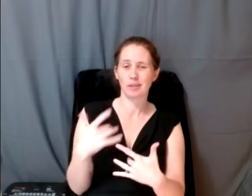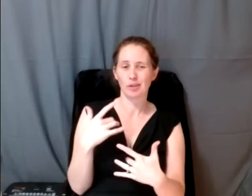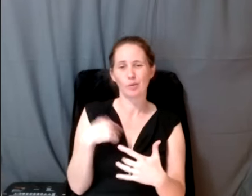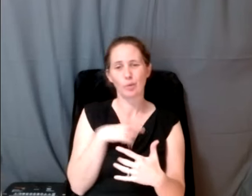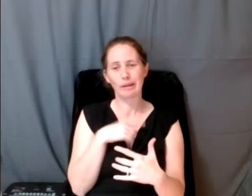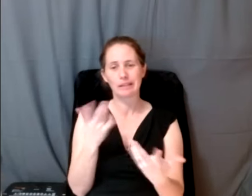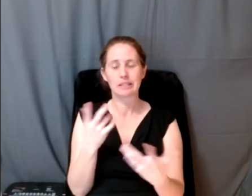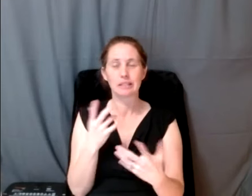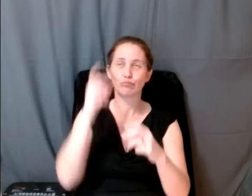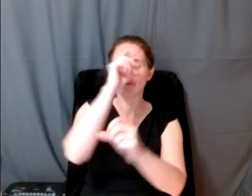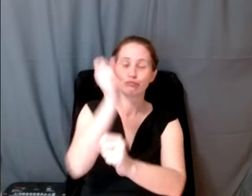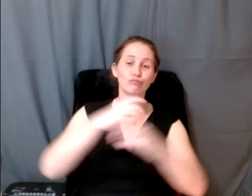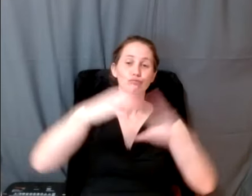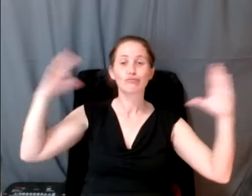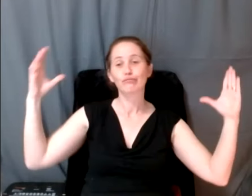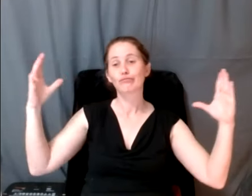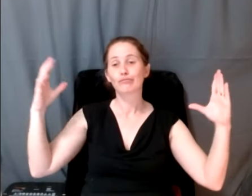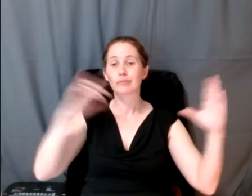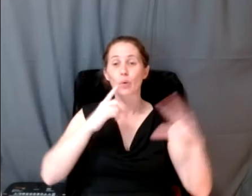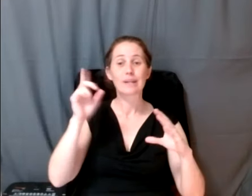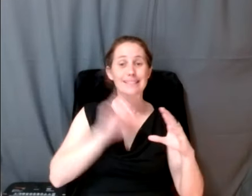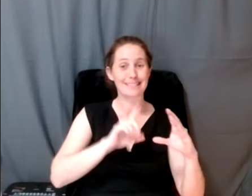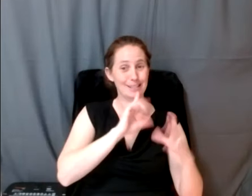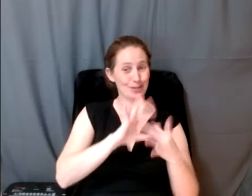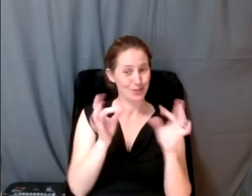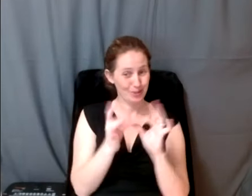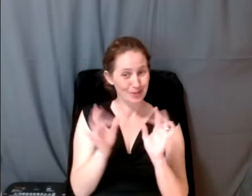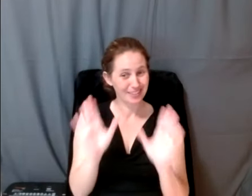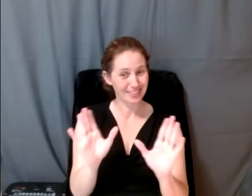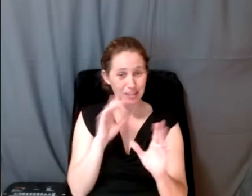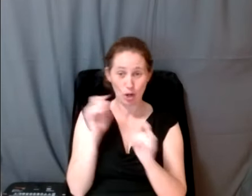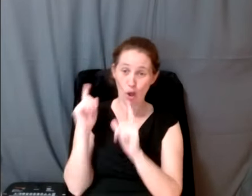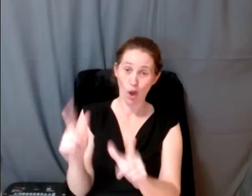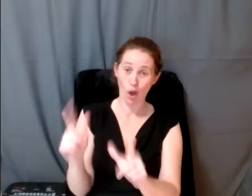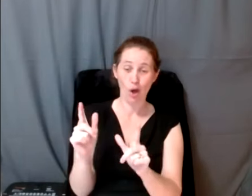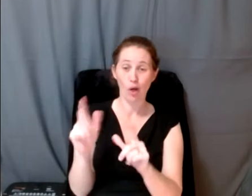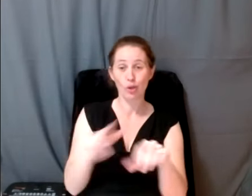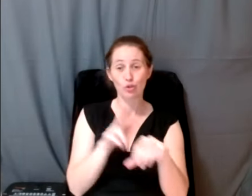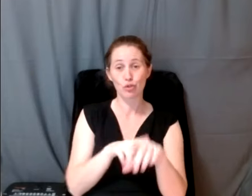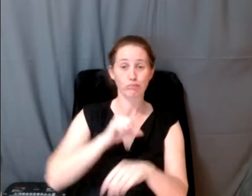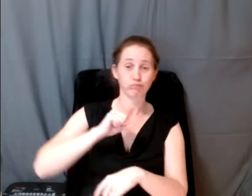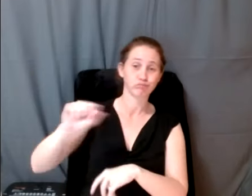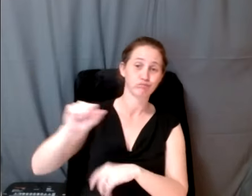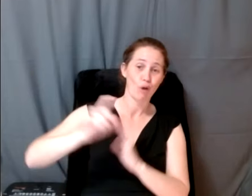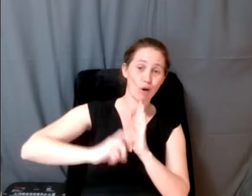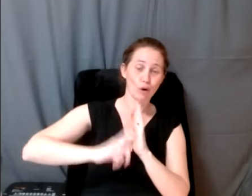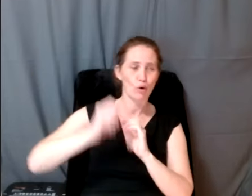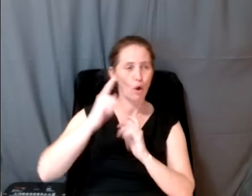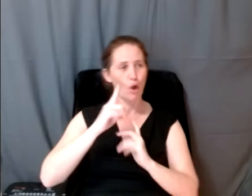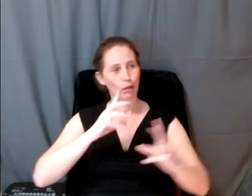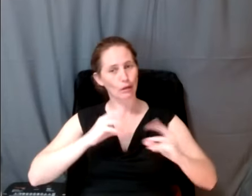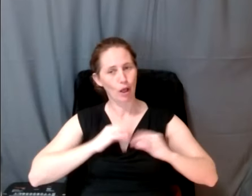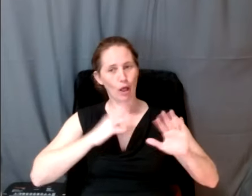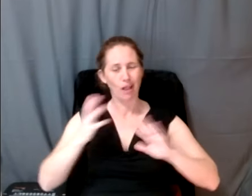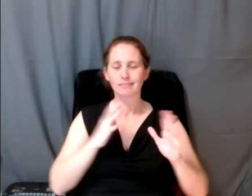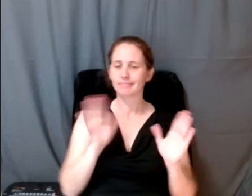of like paint a broad brush here and create a single story that either all tribes totally oppose archaeology or, you know, we